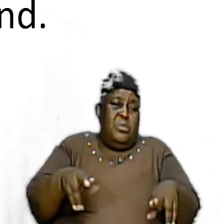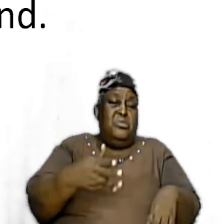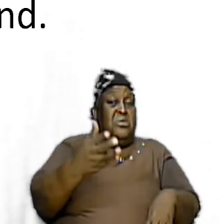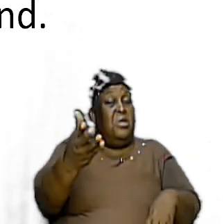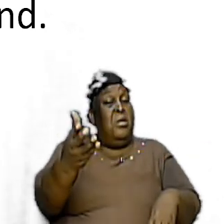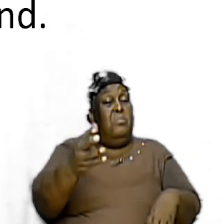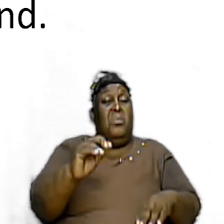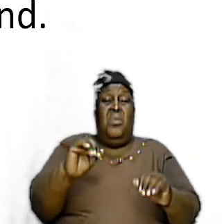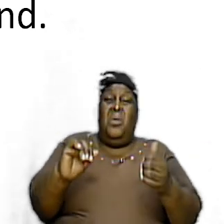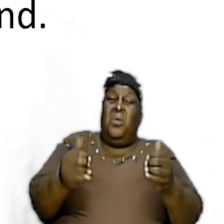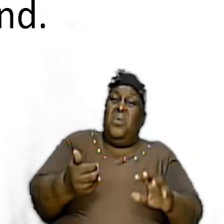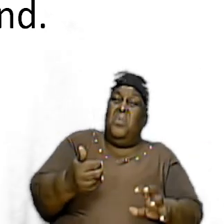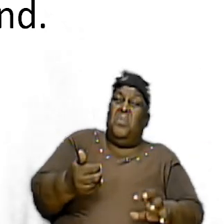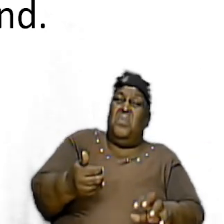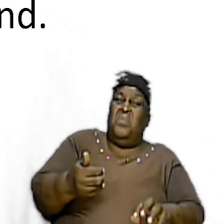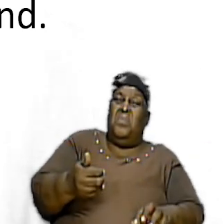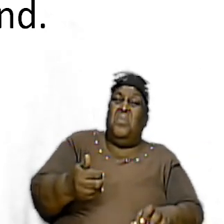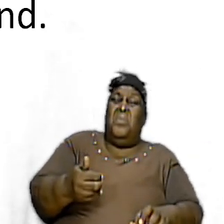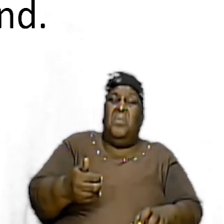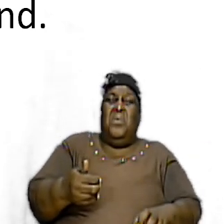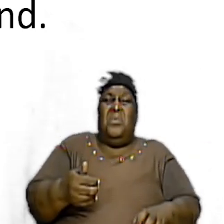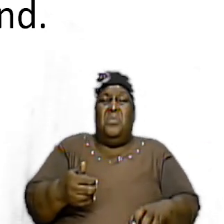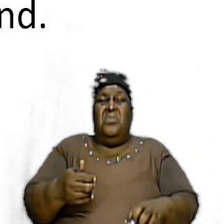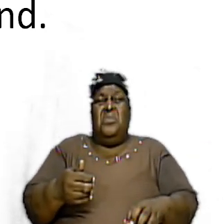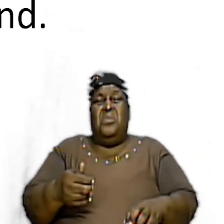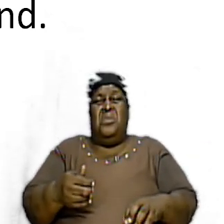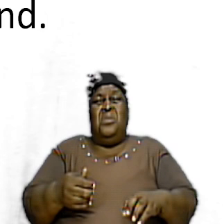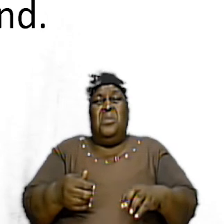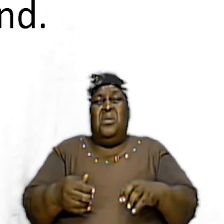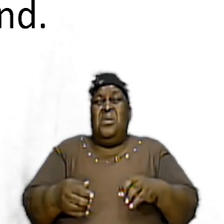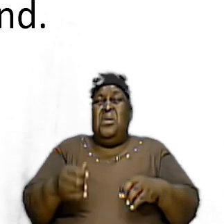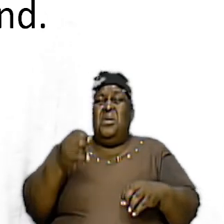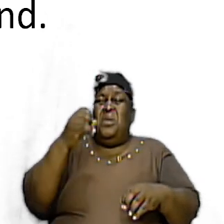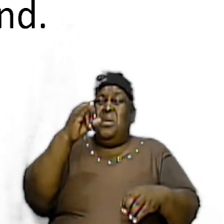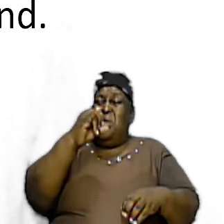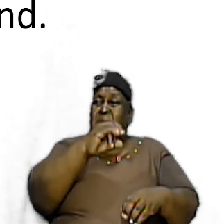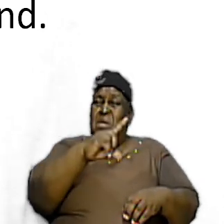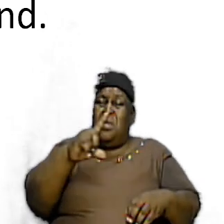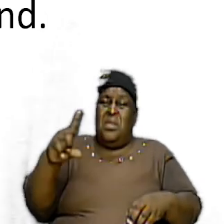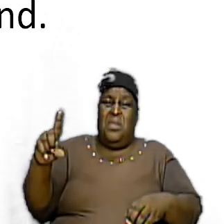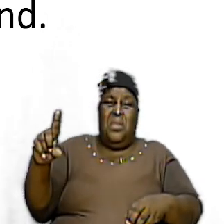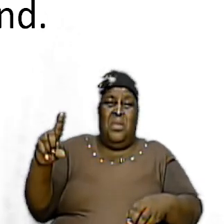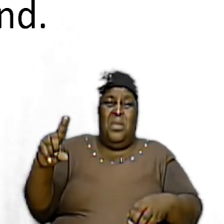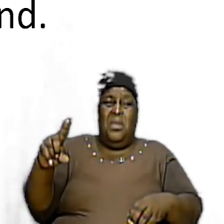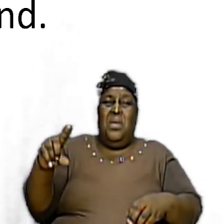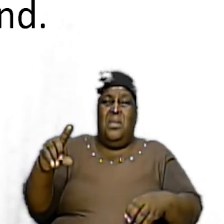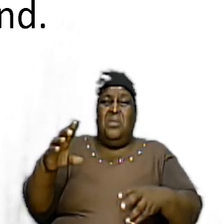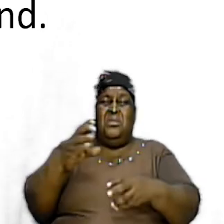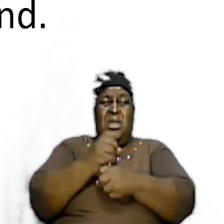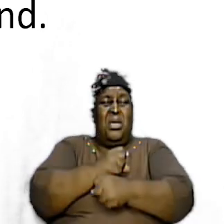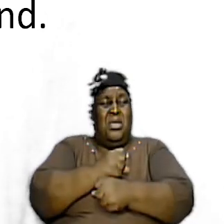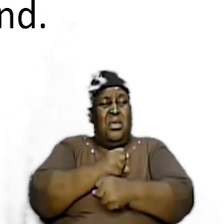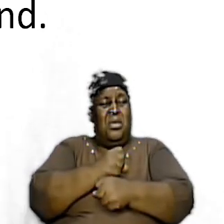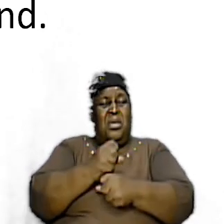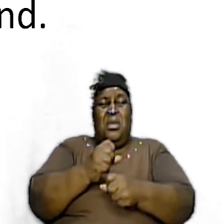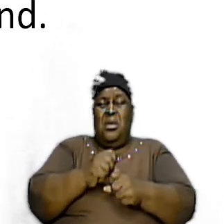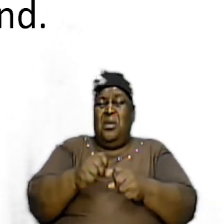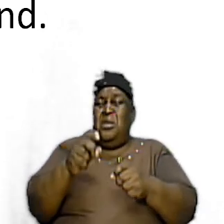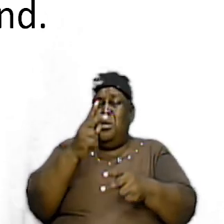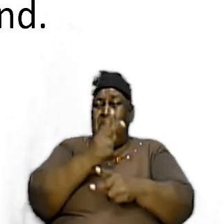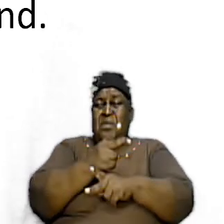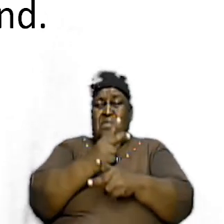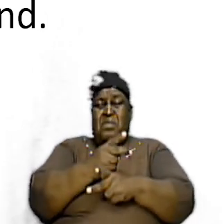brethren and they were mistreated and ill treated and they cried out and God heard their cry